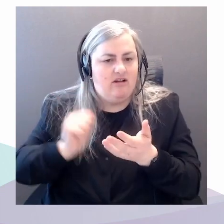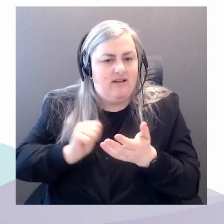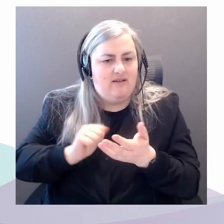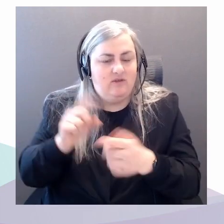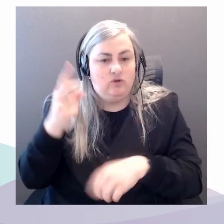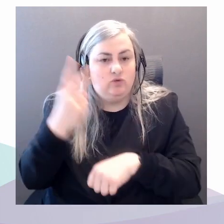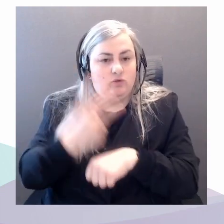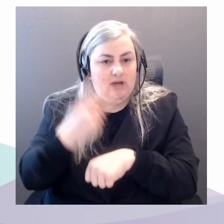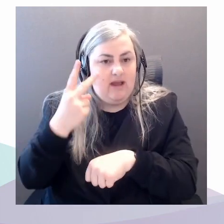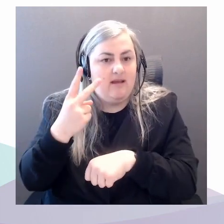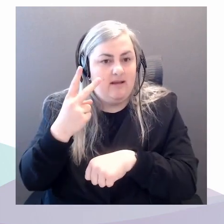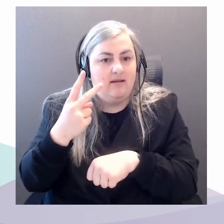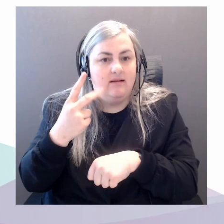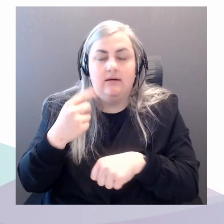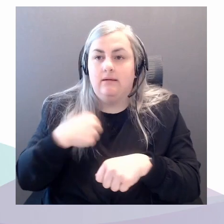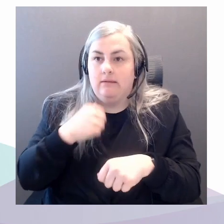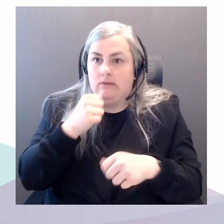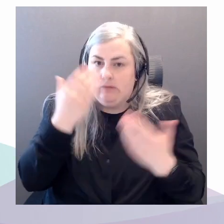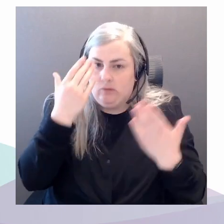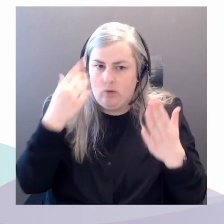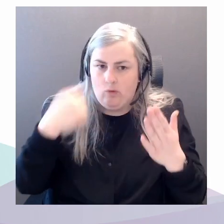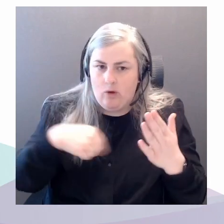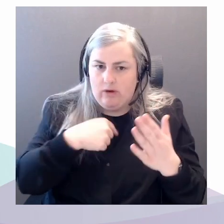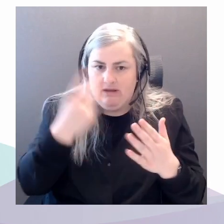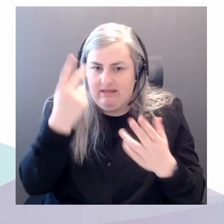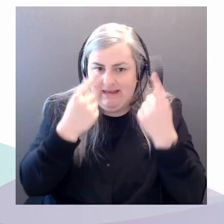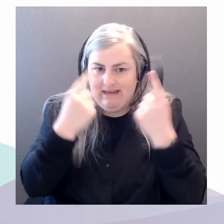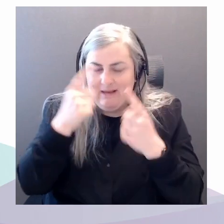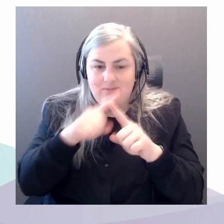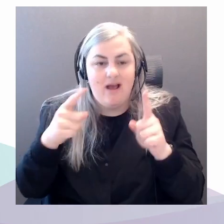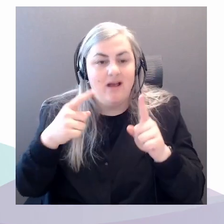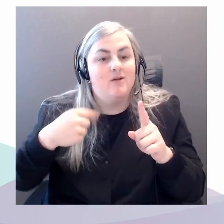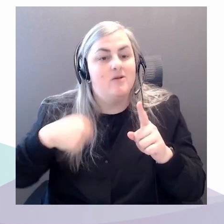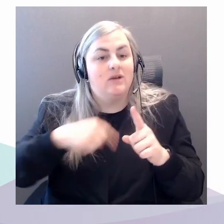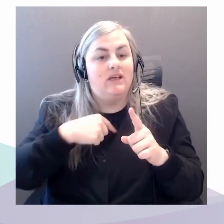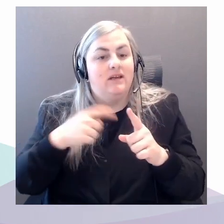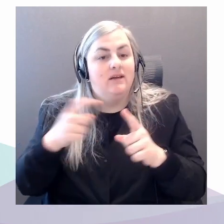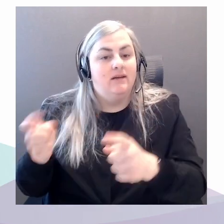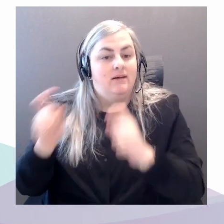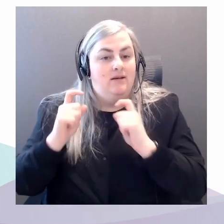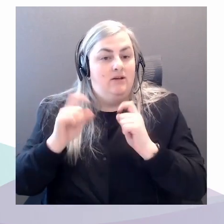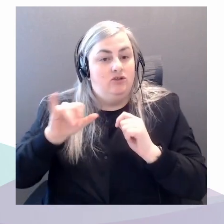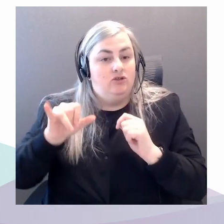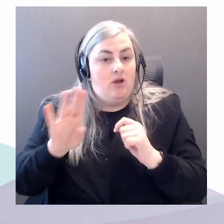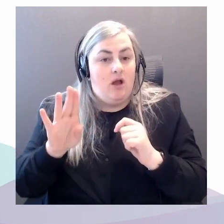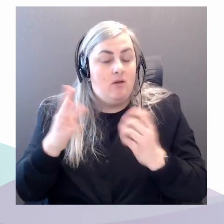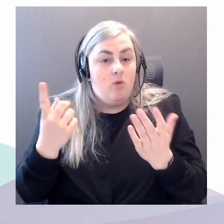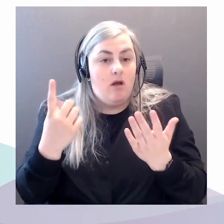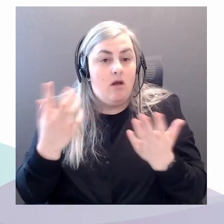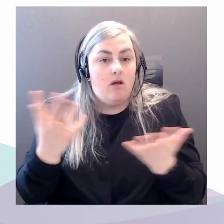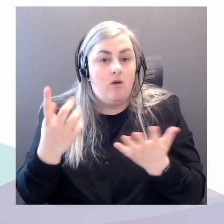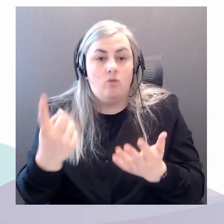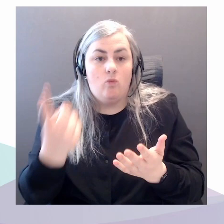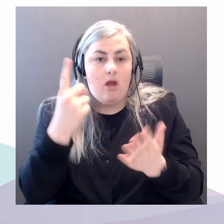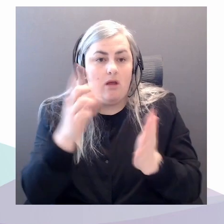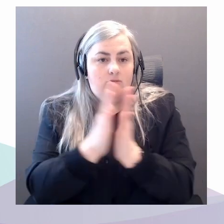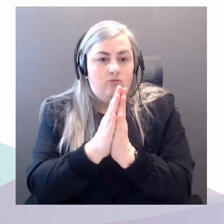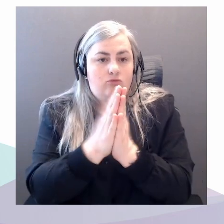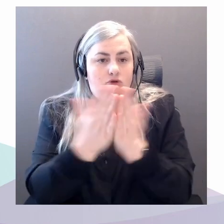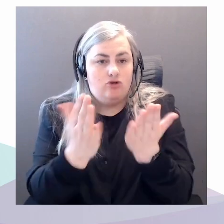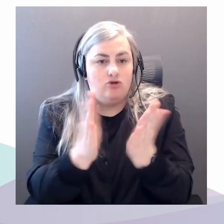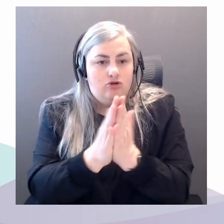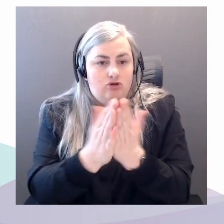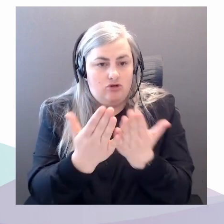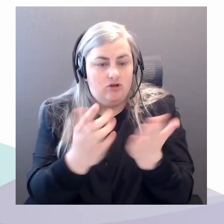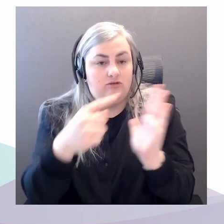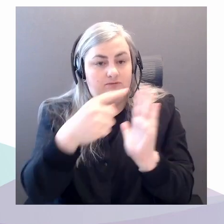producing a single book with a single voice over time, of course. And we came